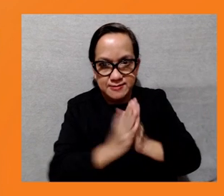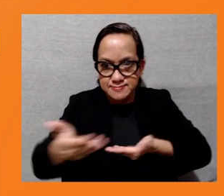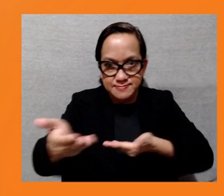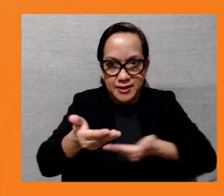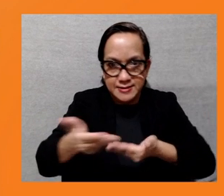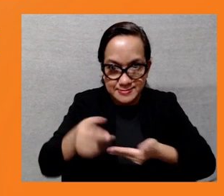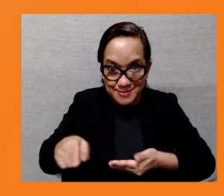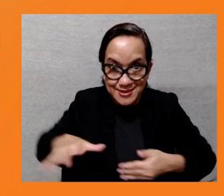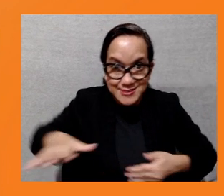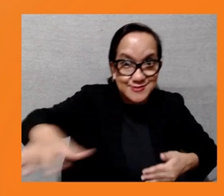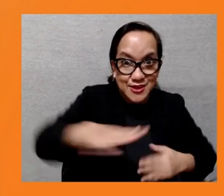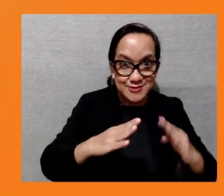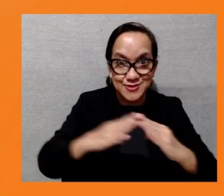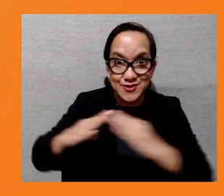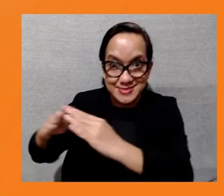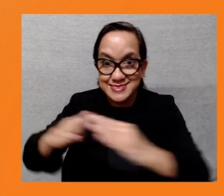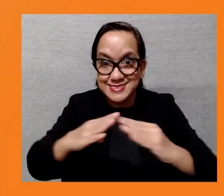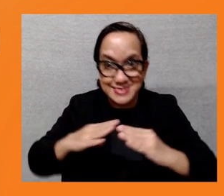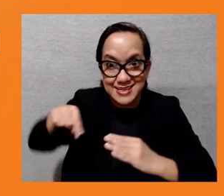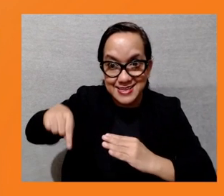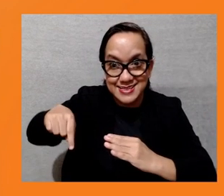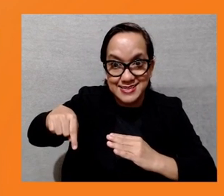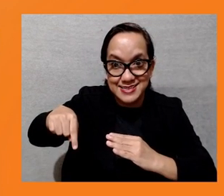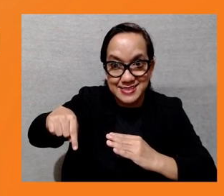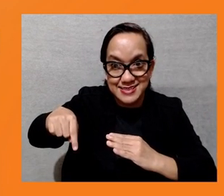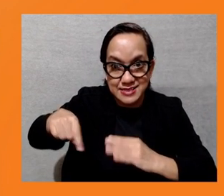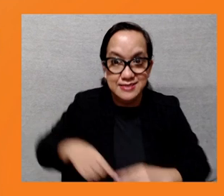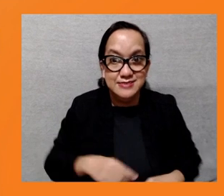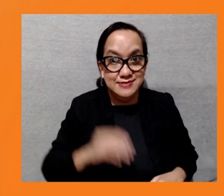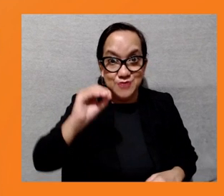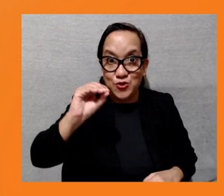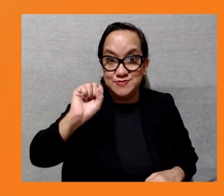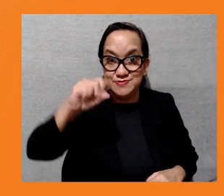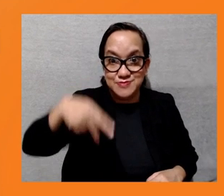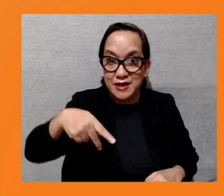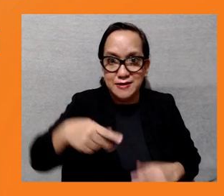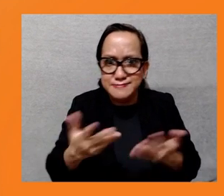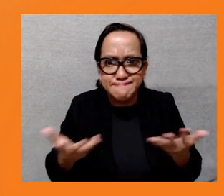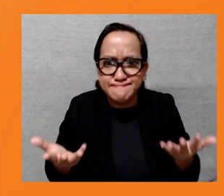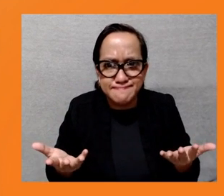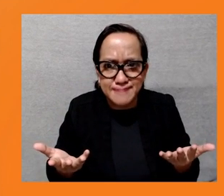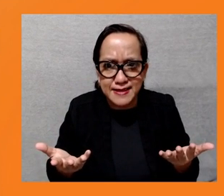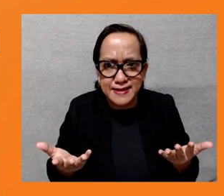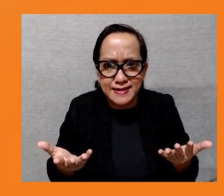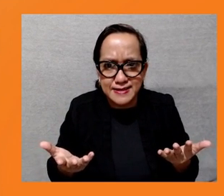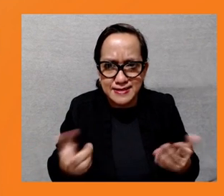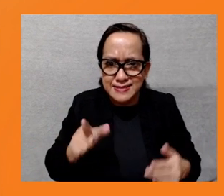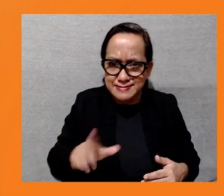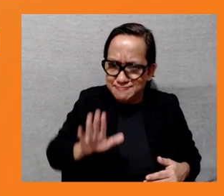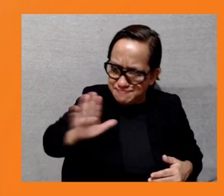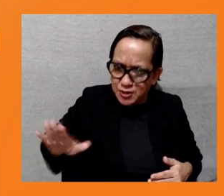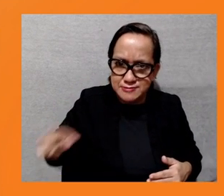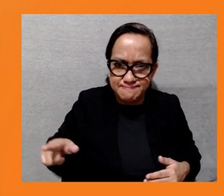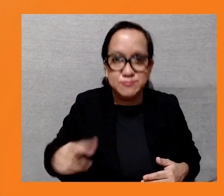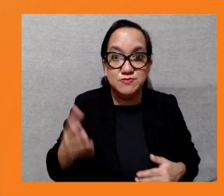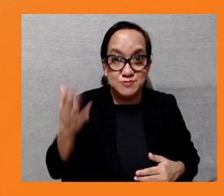did not share with the committee the report of the land valuation study drafted in January 2022 until